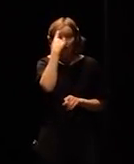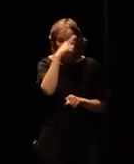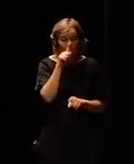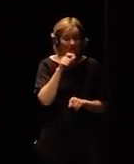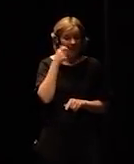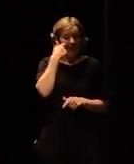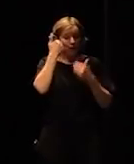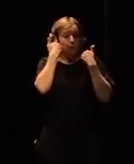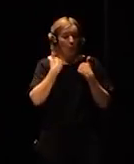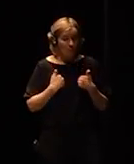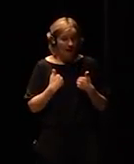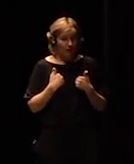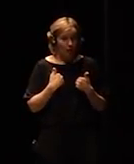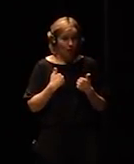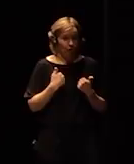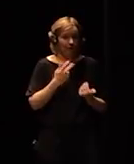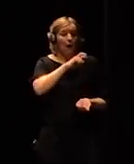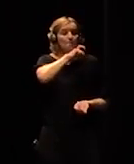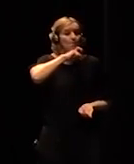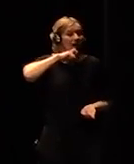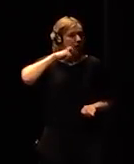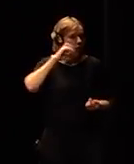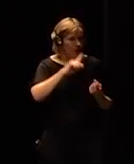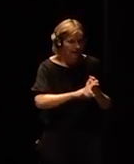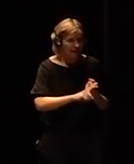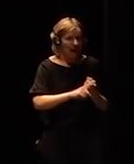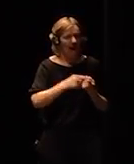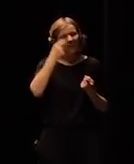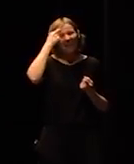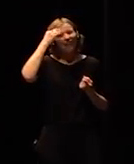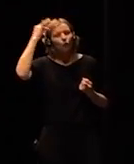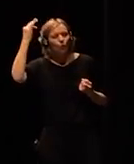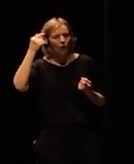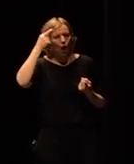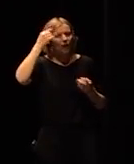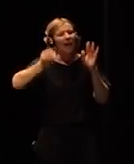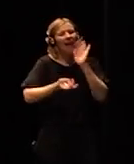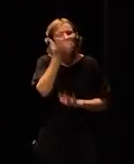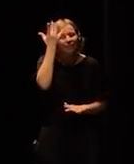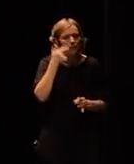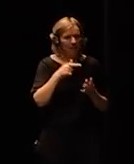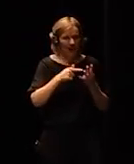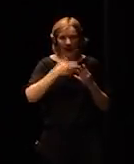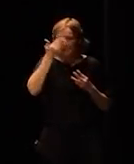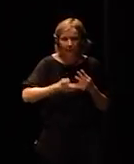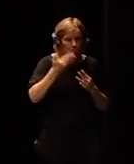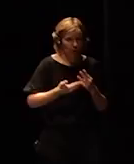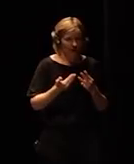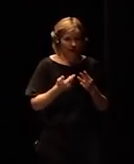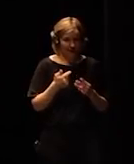foresight storytelling intuition Einstein said imagination is more important than knowledge